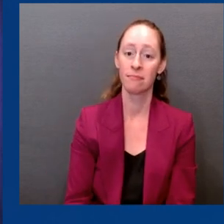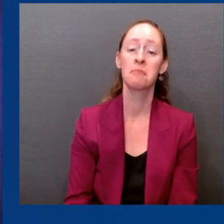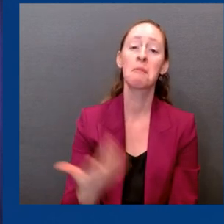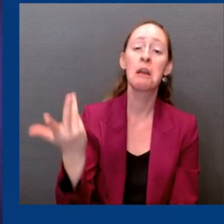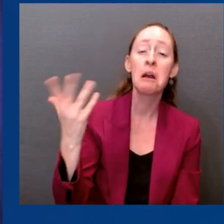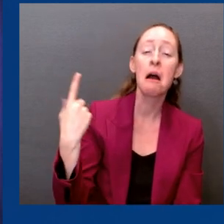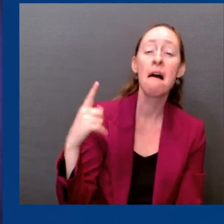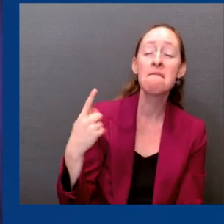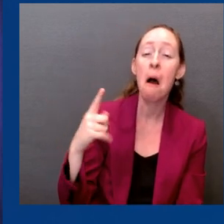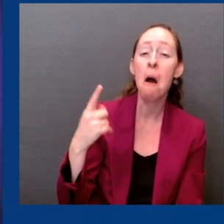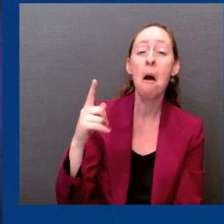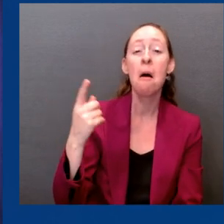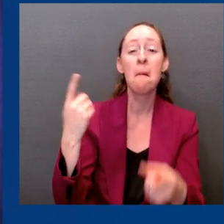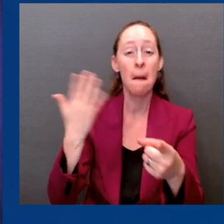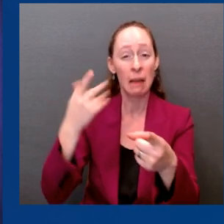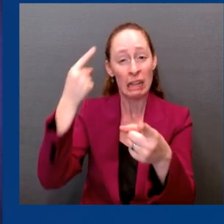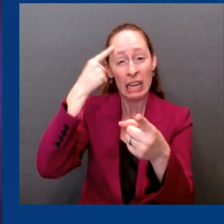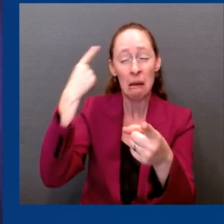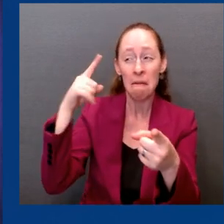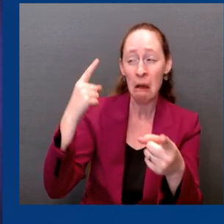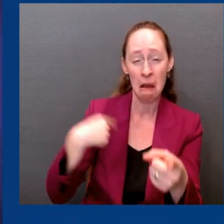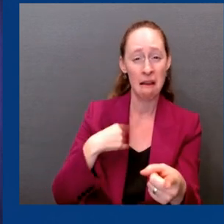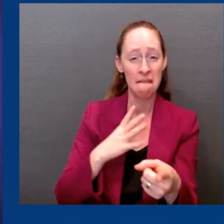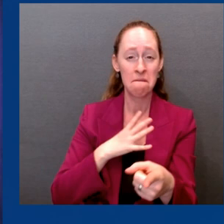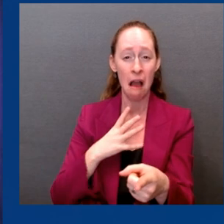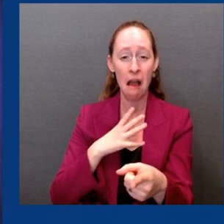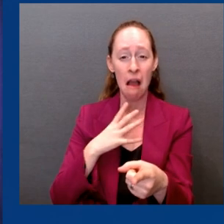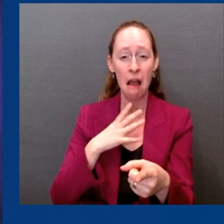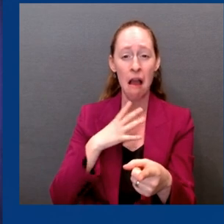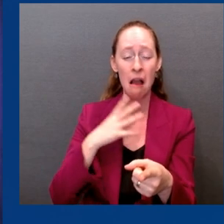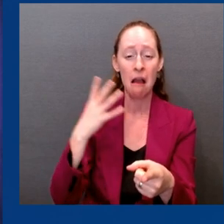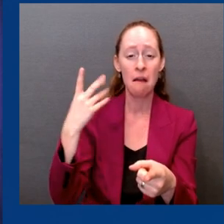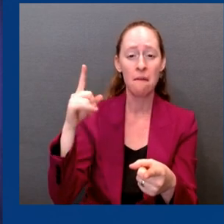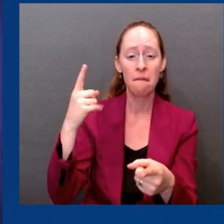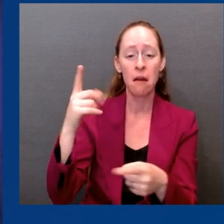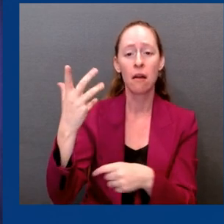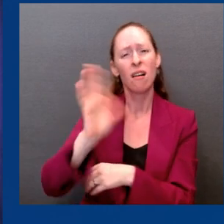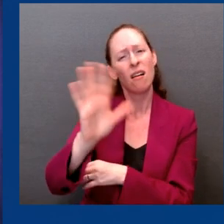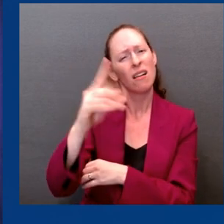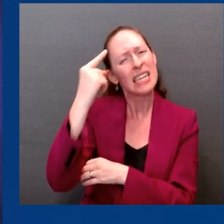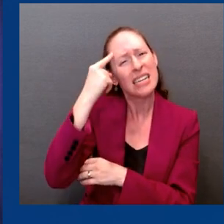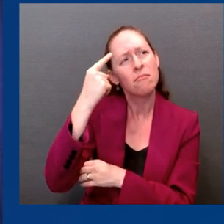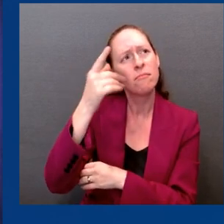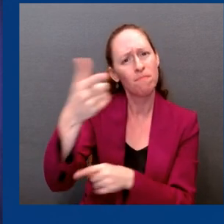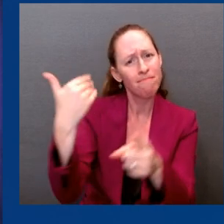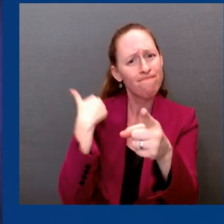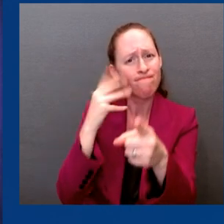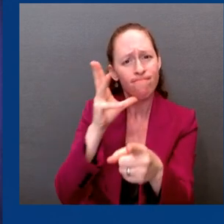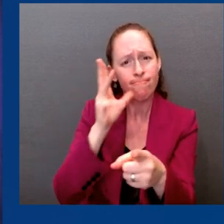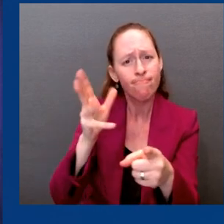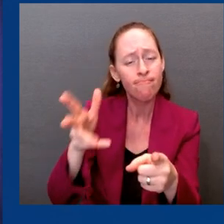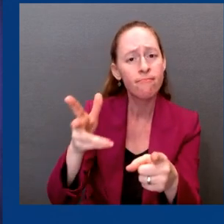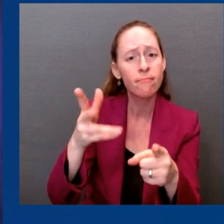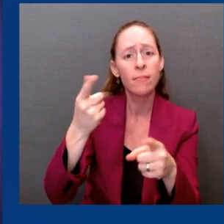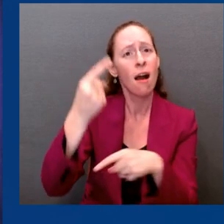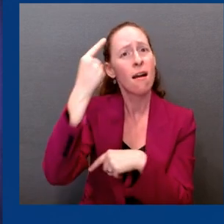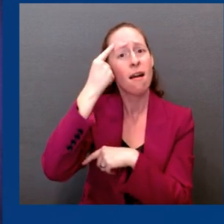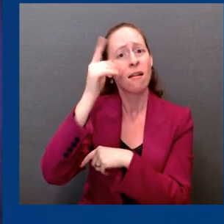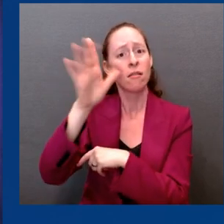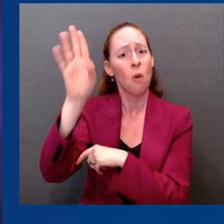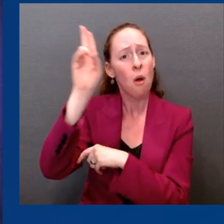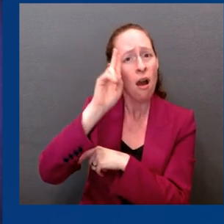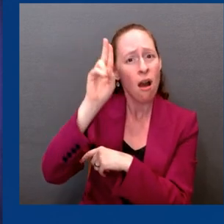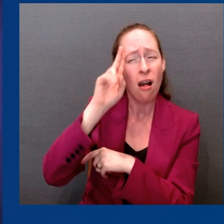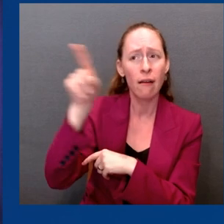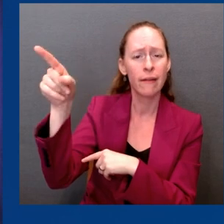or for your friend. And to state and local leaders and employers and school leaders, please help your